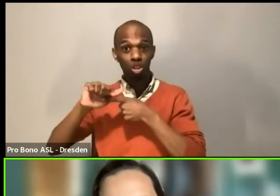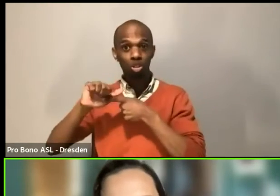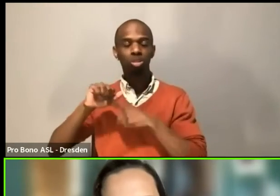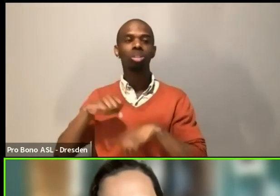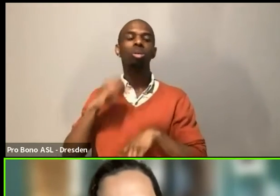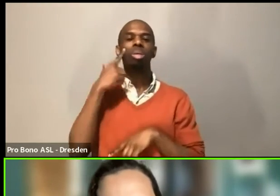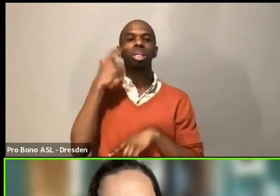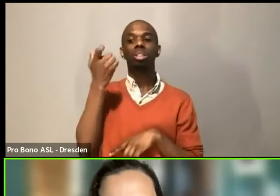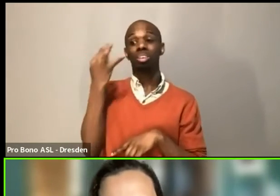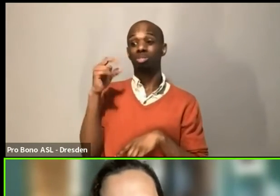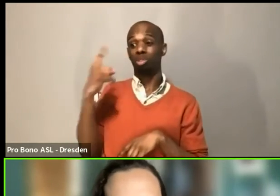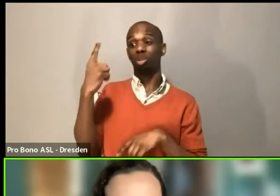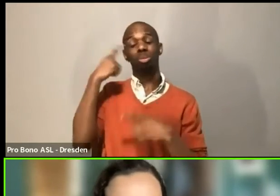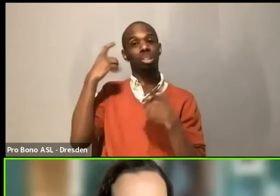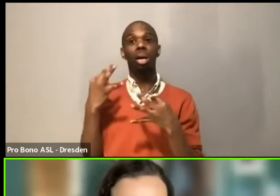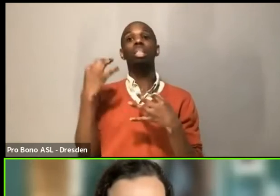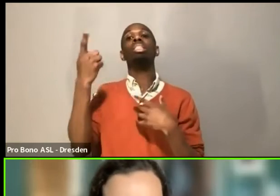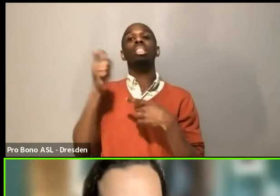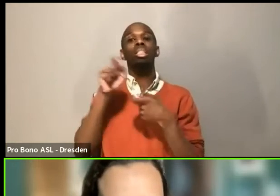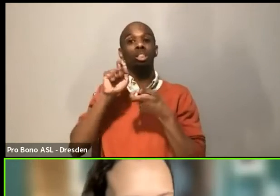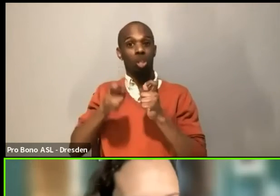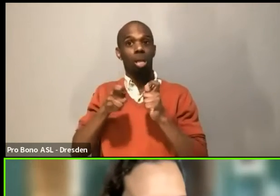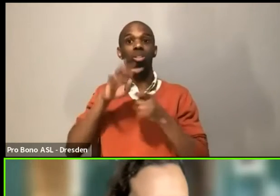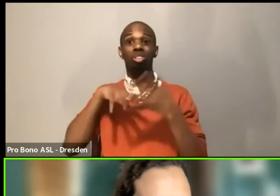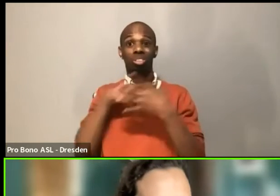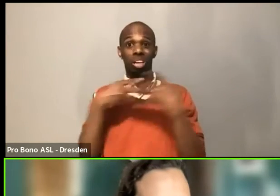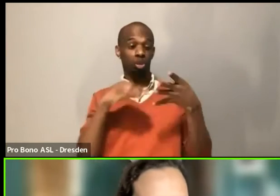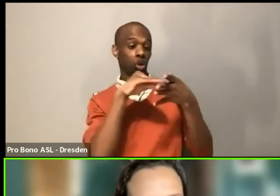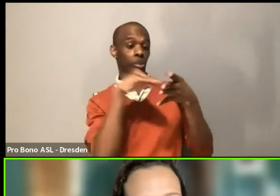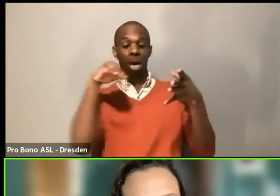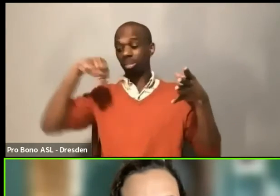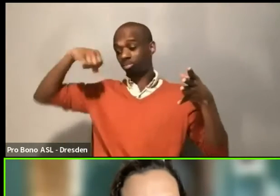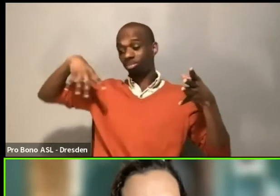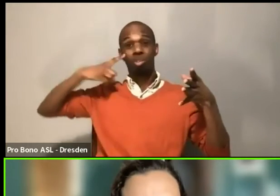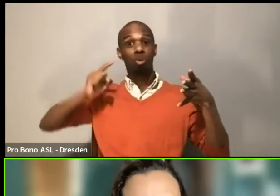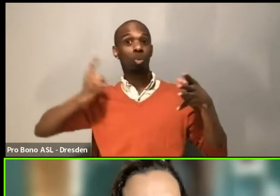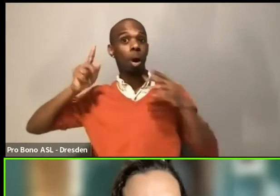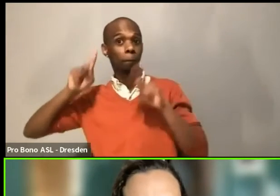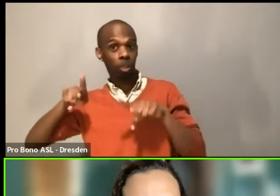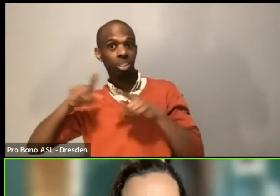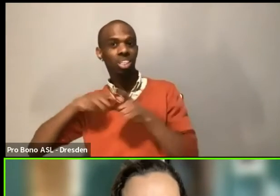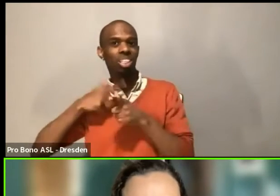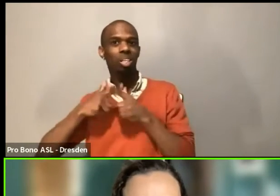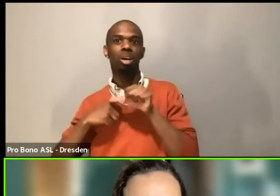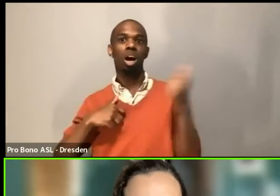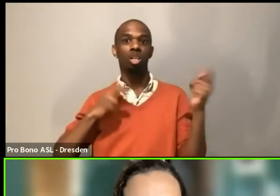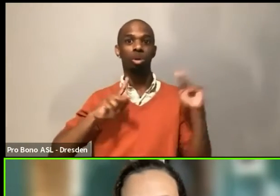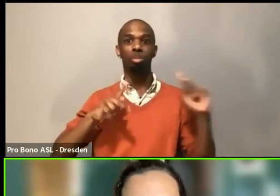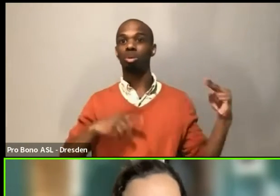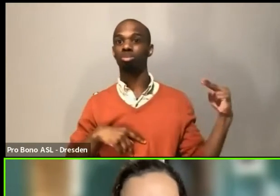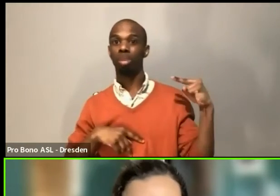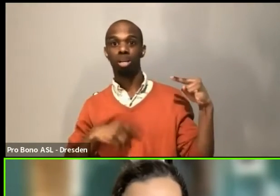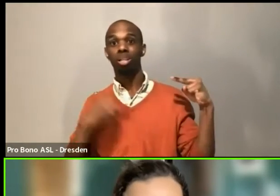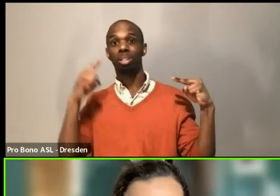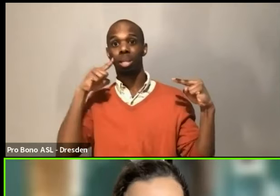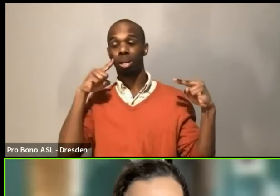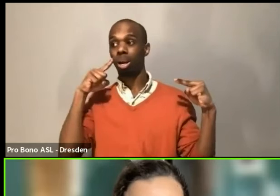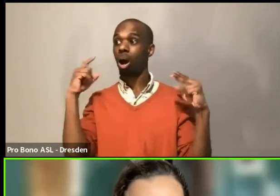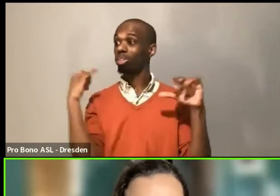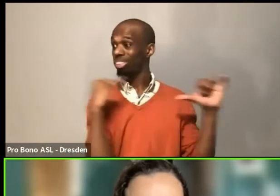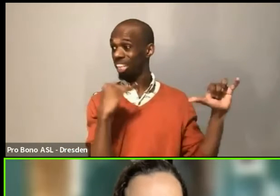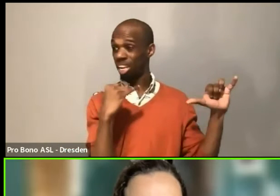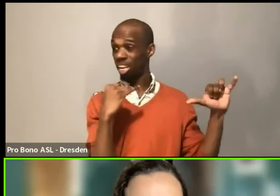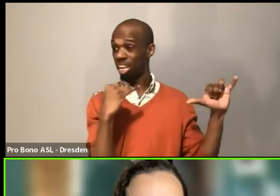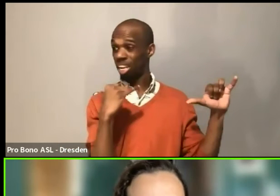somebody, that might mean it's bad for somebody else and all of that. So I think that first of all, you start where you can,